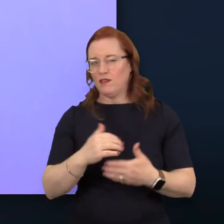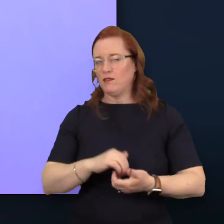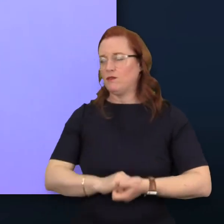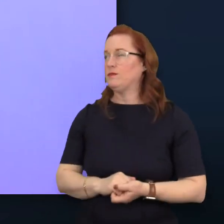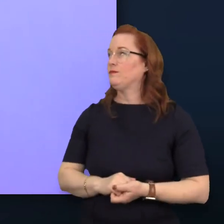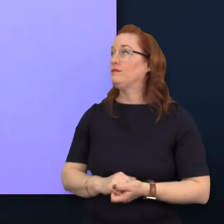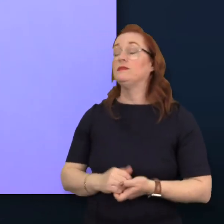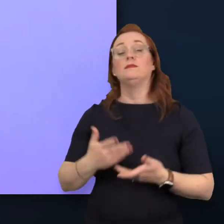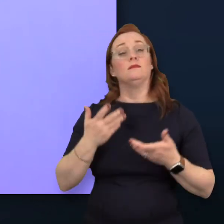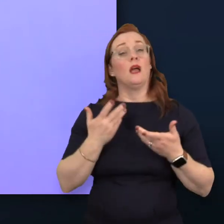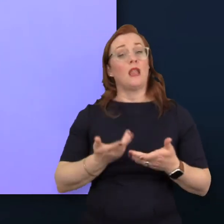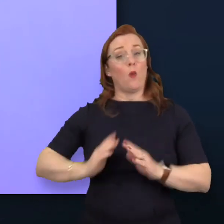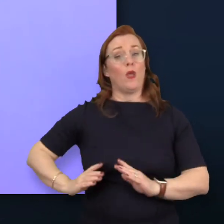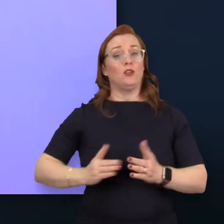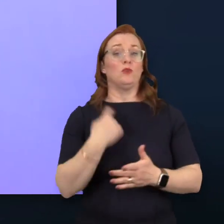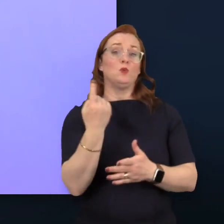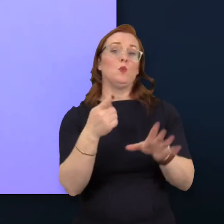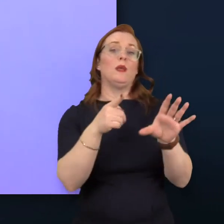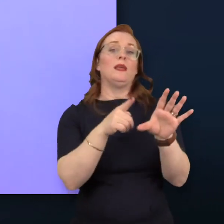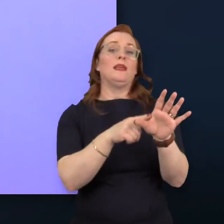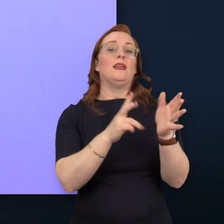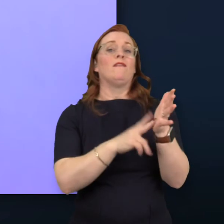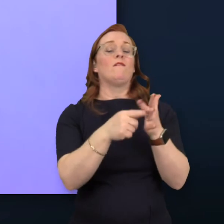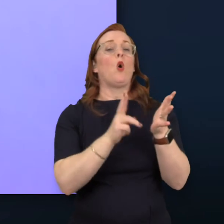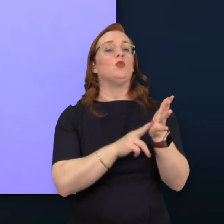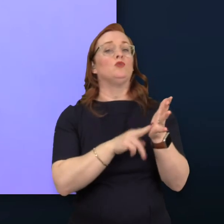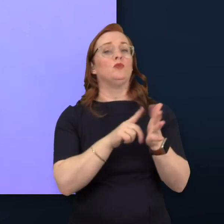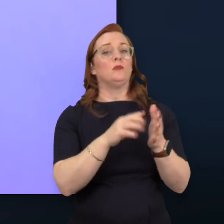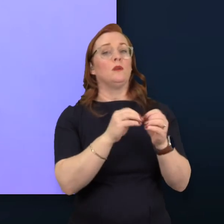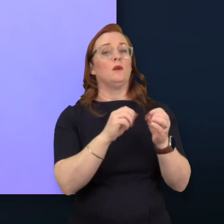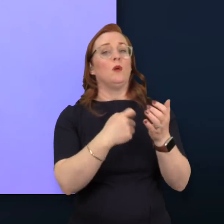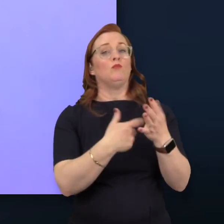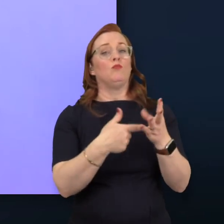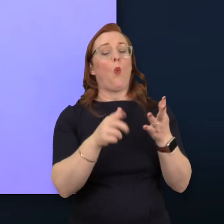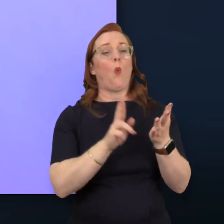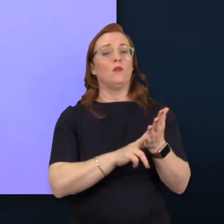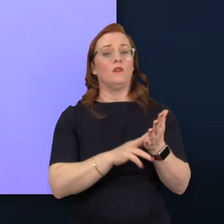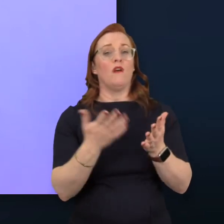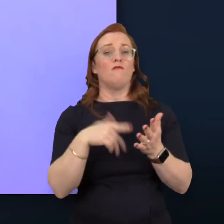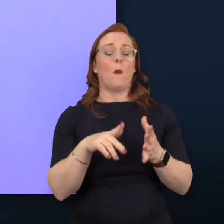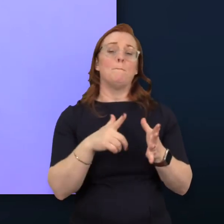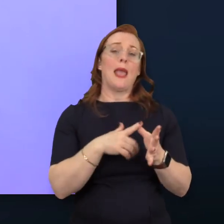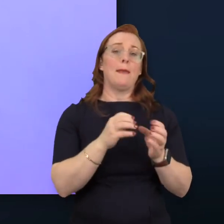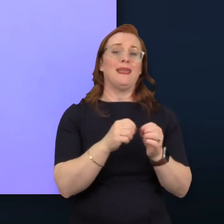And I'd now like to introduce Yvonne Braun from the ABI. Yvonne.